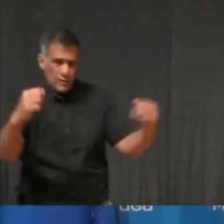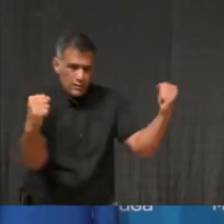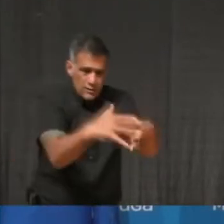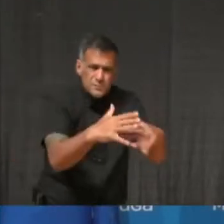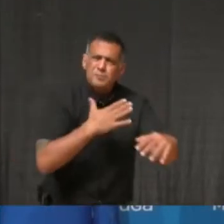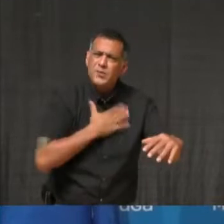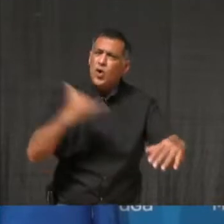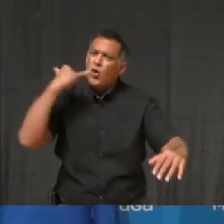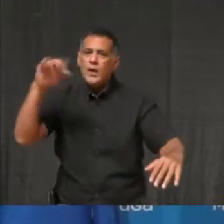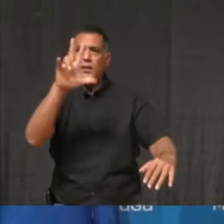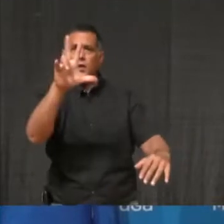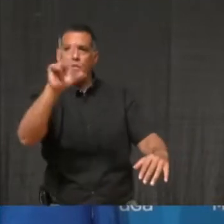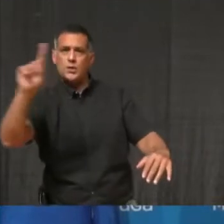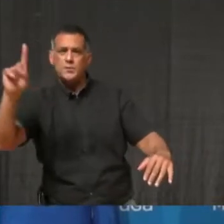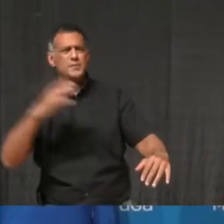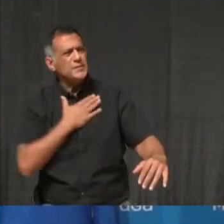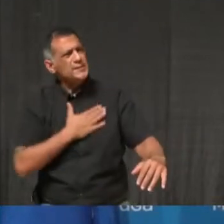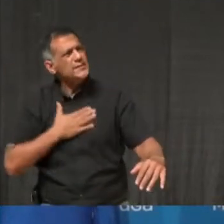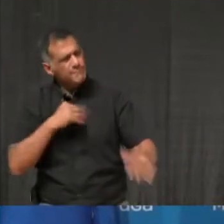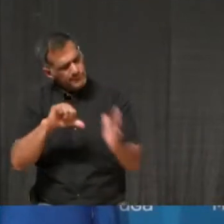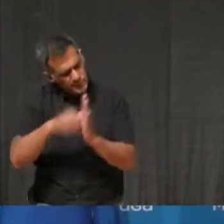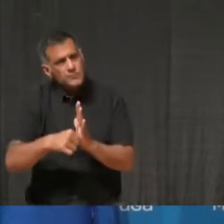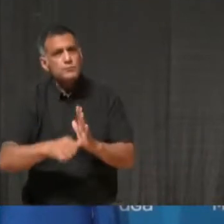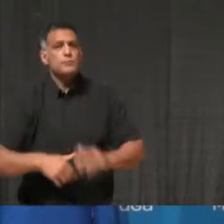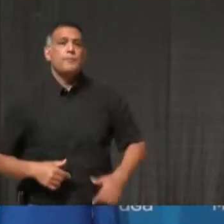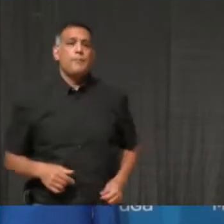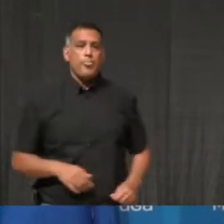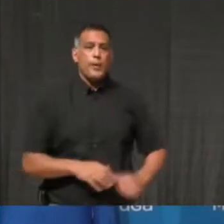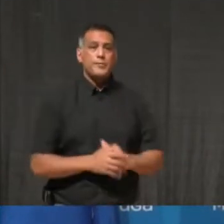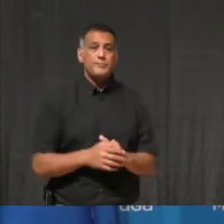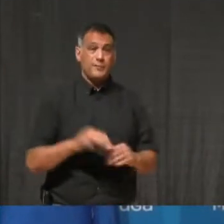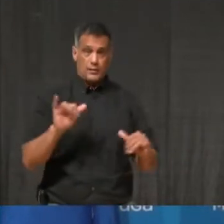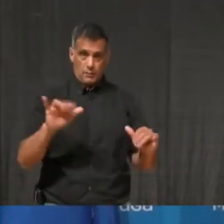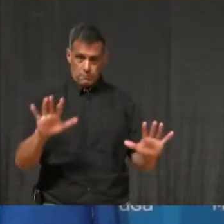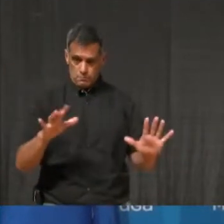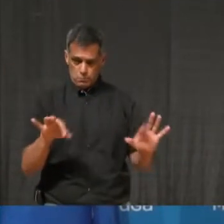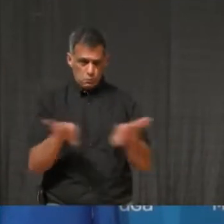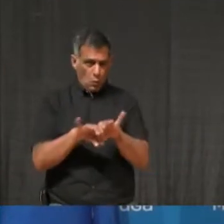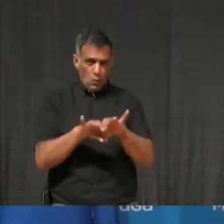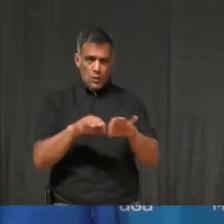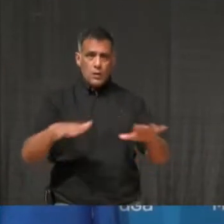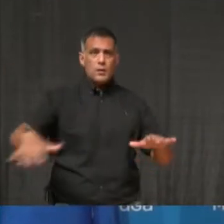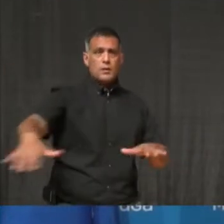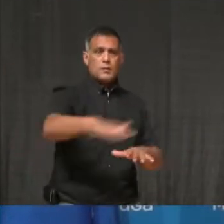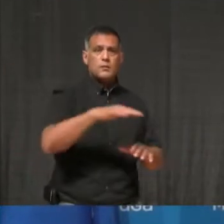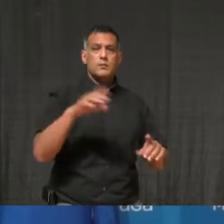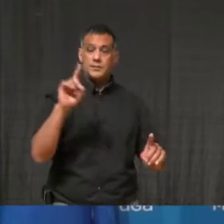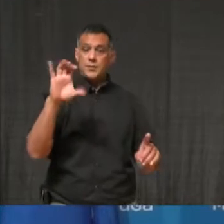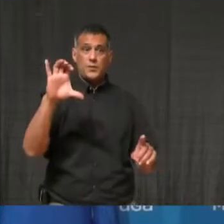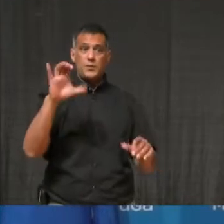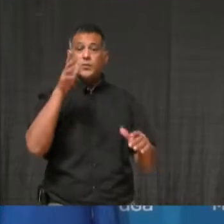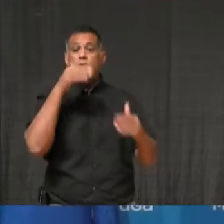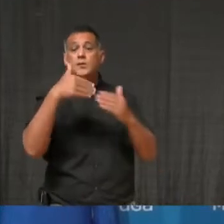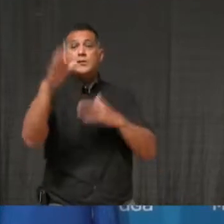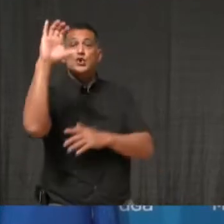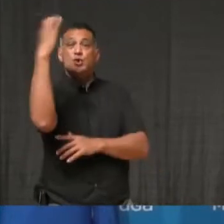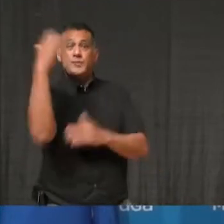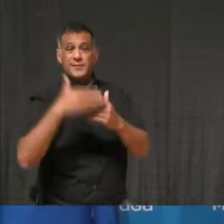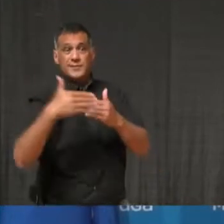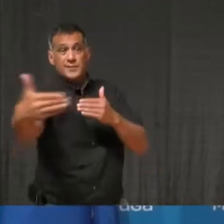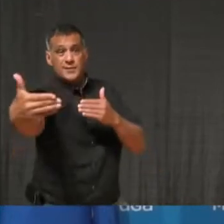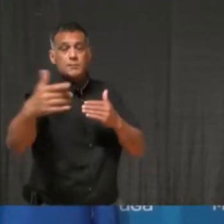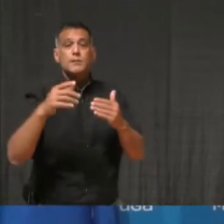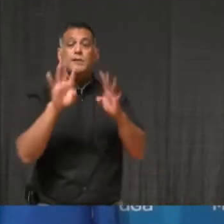we can once again join to celebrate Christmas, Hanukkah and Kwanzaa. I now want to address our